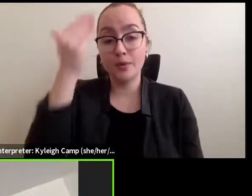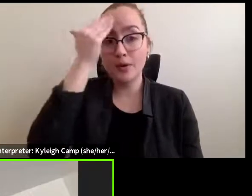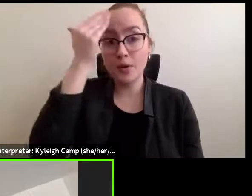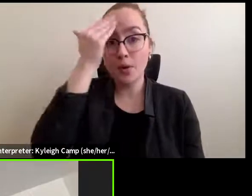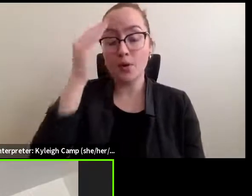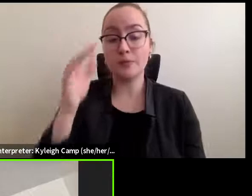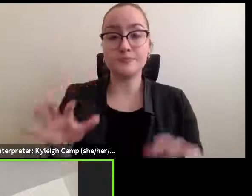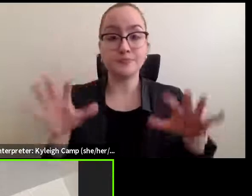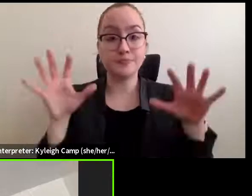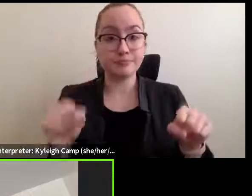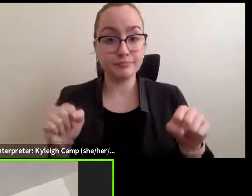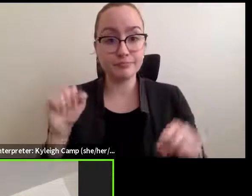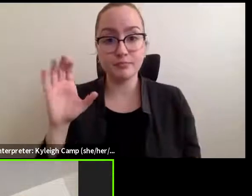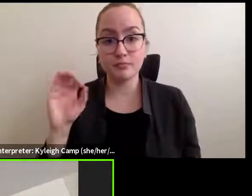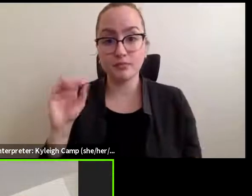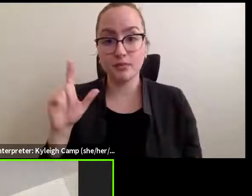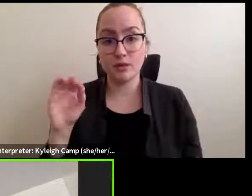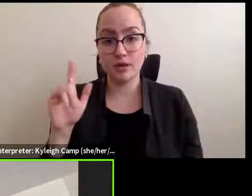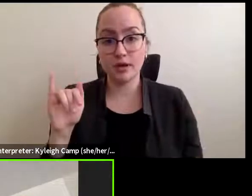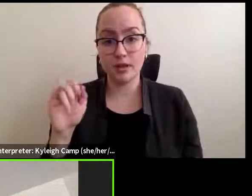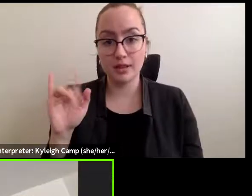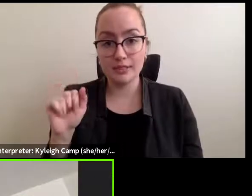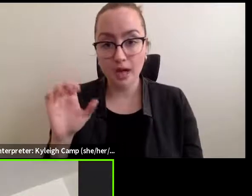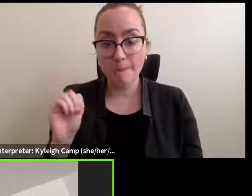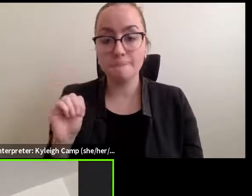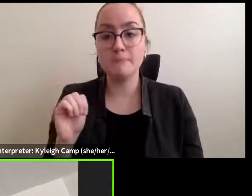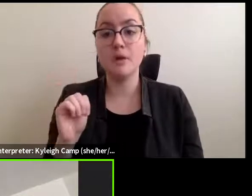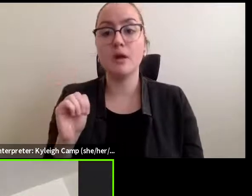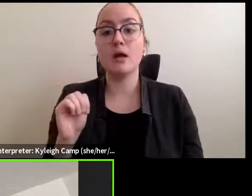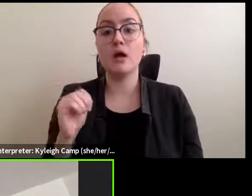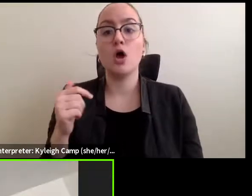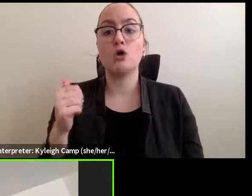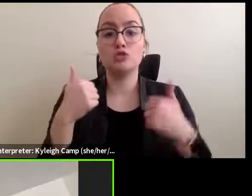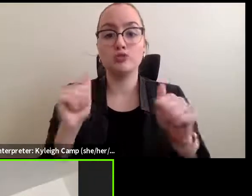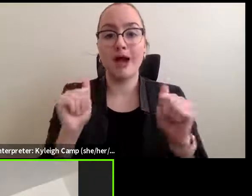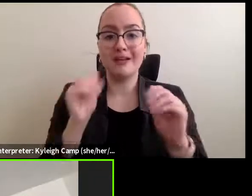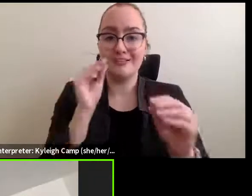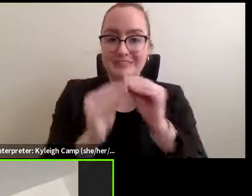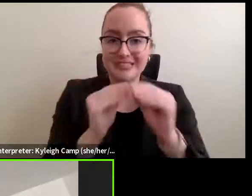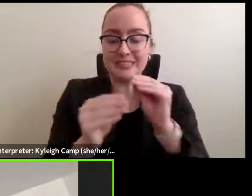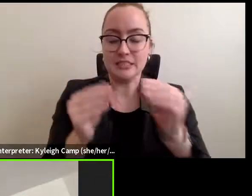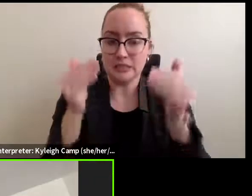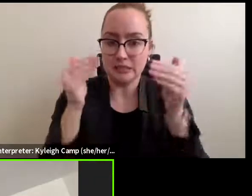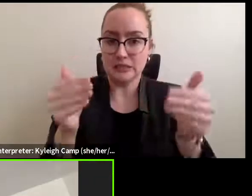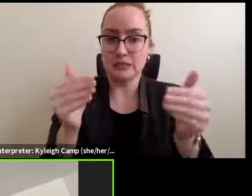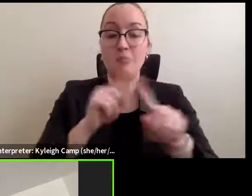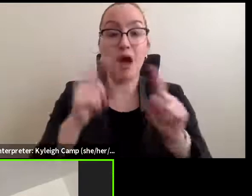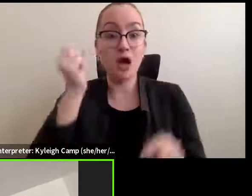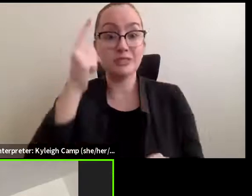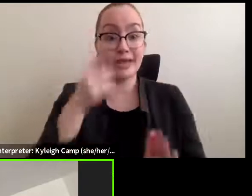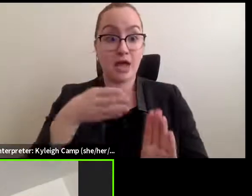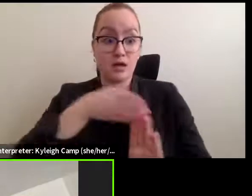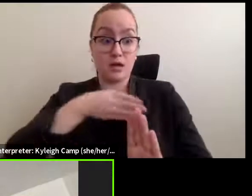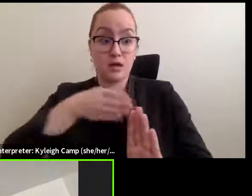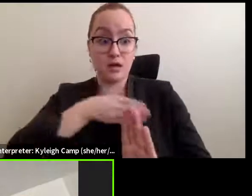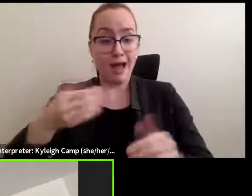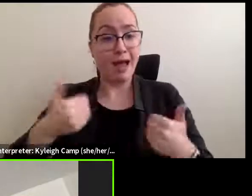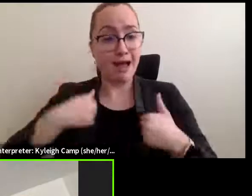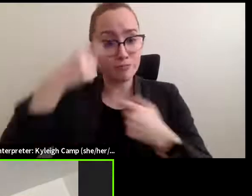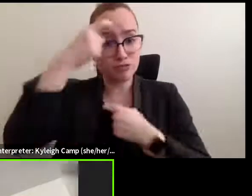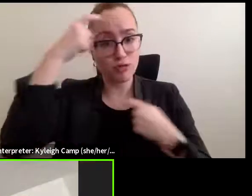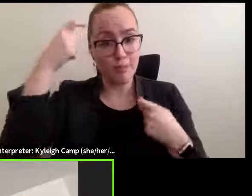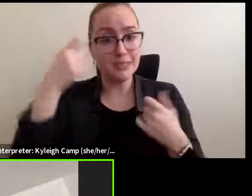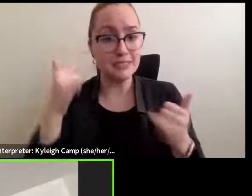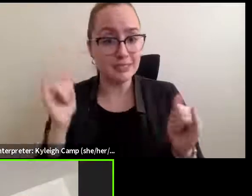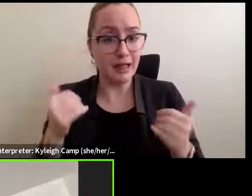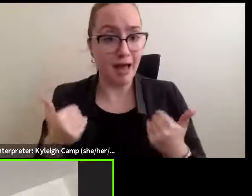that we tried to fix our way through it by having an understanding of the trauma that it has caused us, not by just saying,